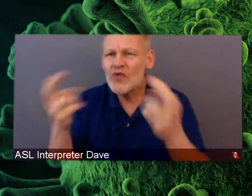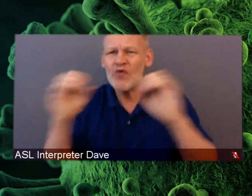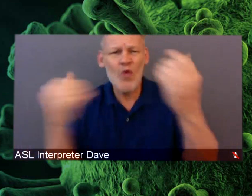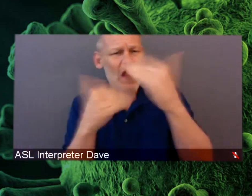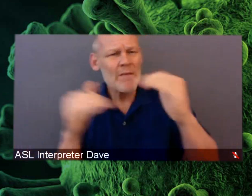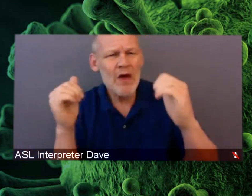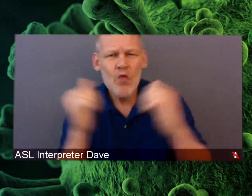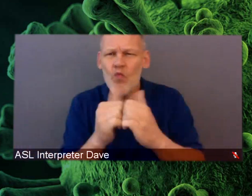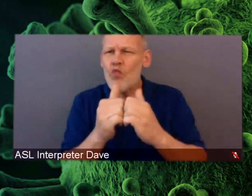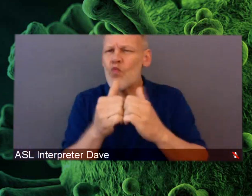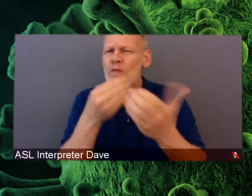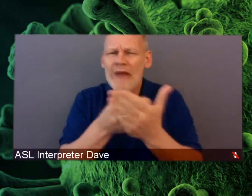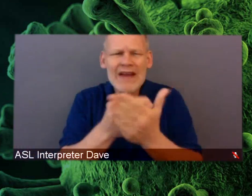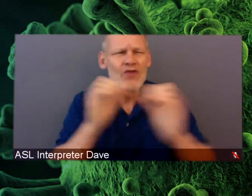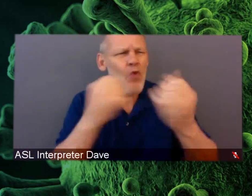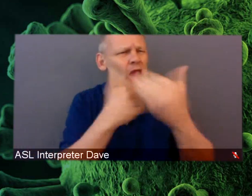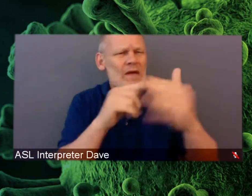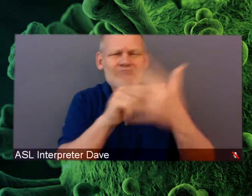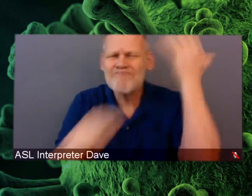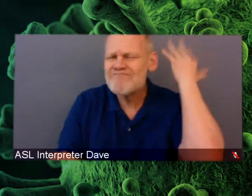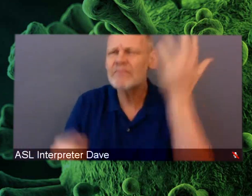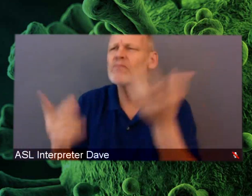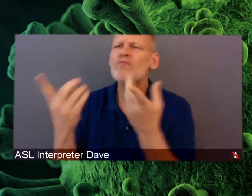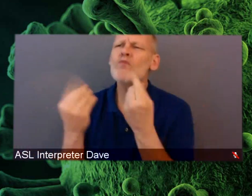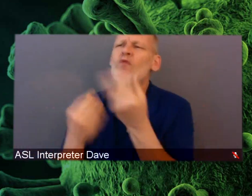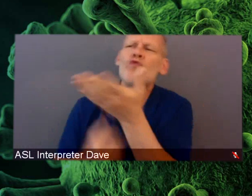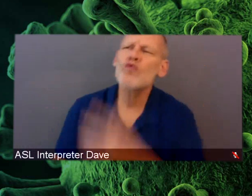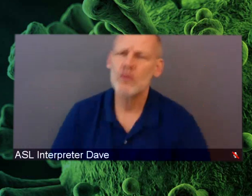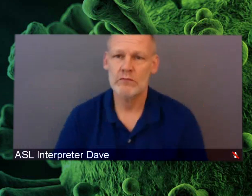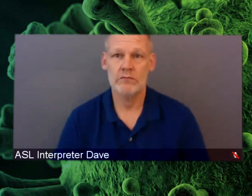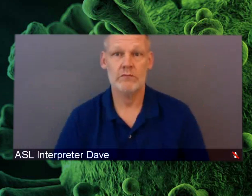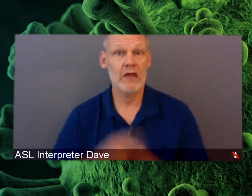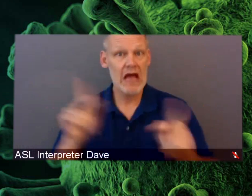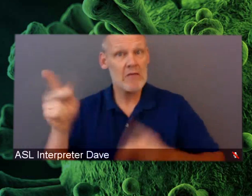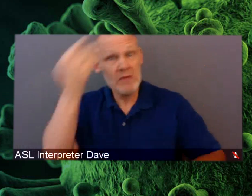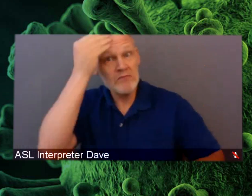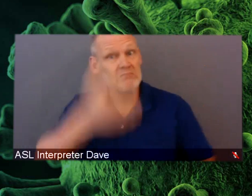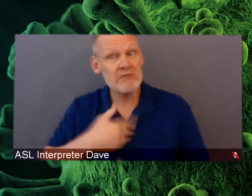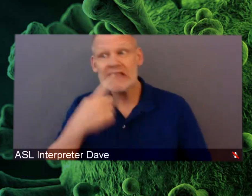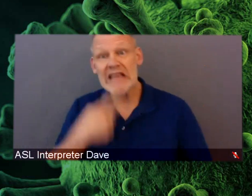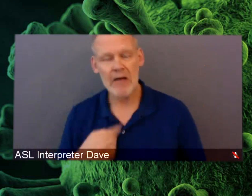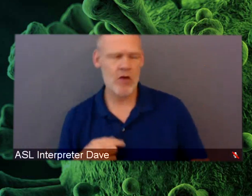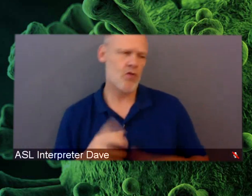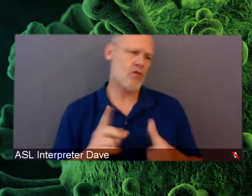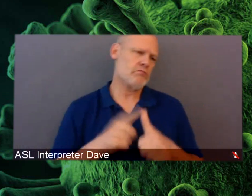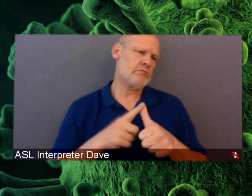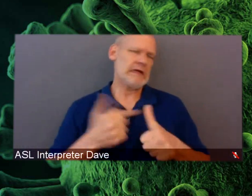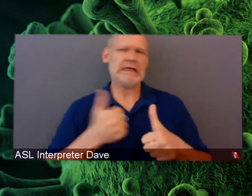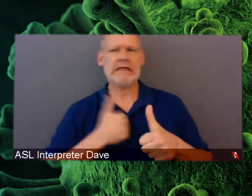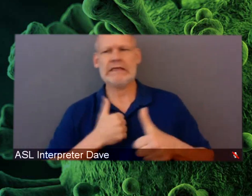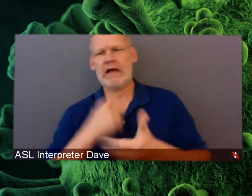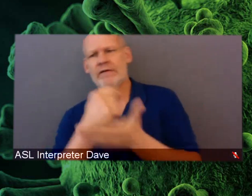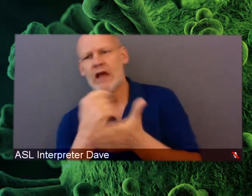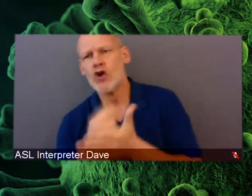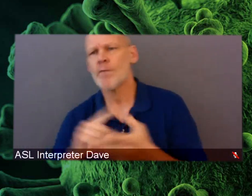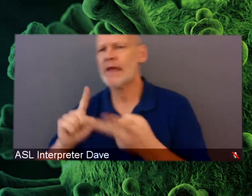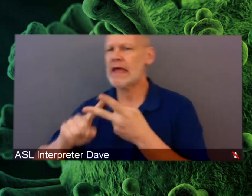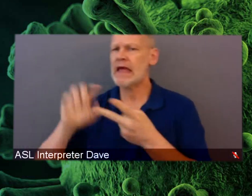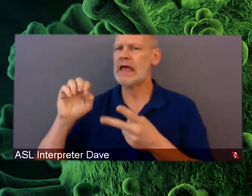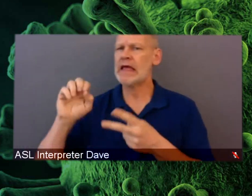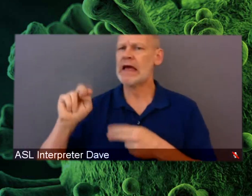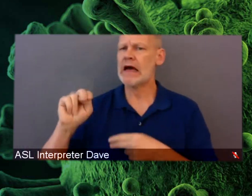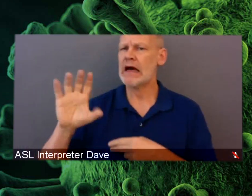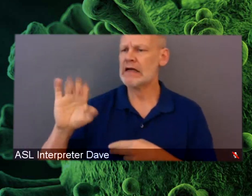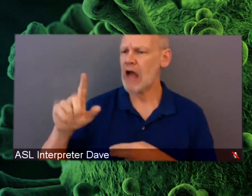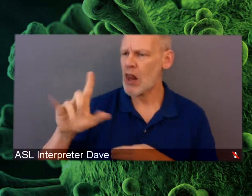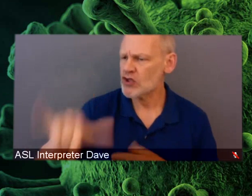People came up with all kinds of things about, you know, I'd invest in cell therapies, I'd invest in precision oncology, I'd invest in targeted